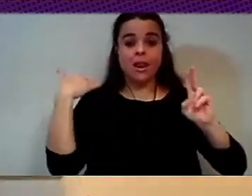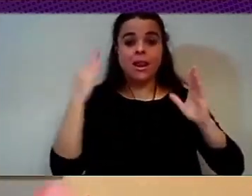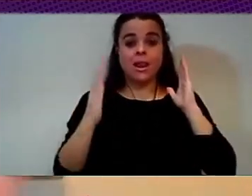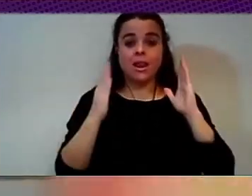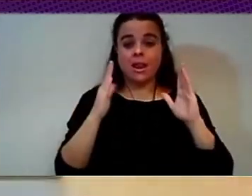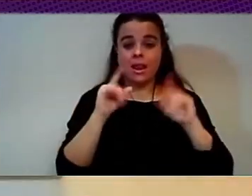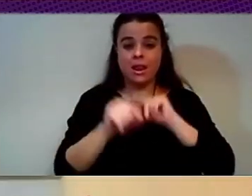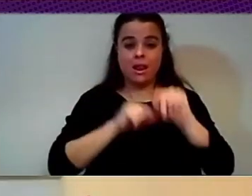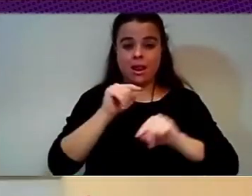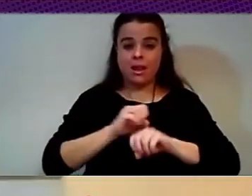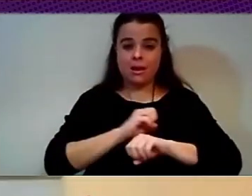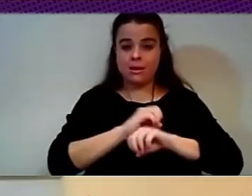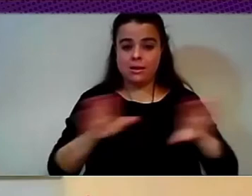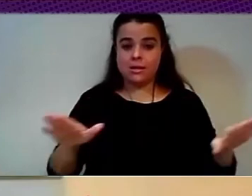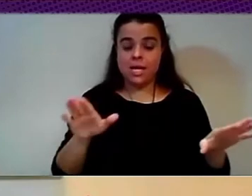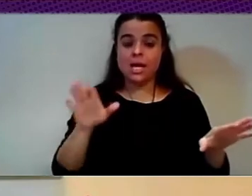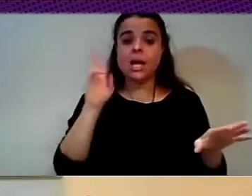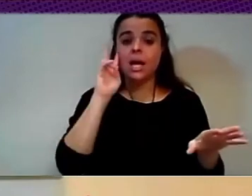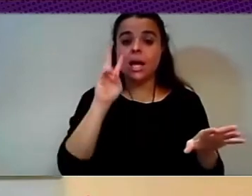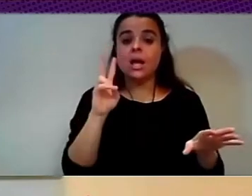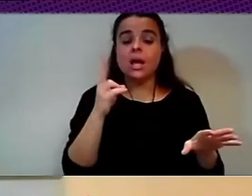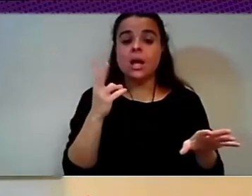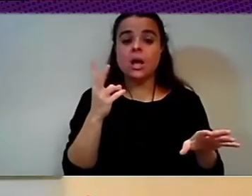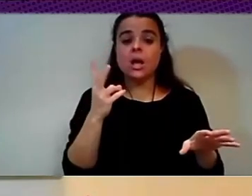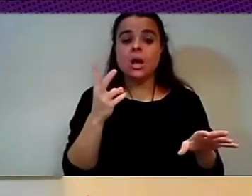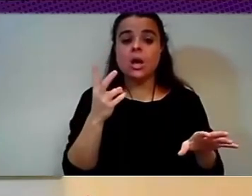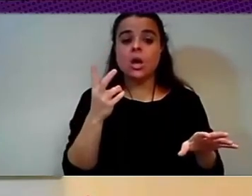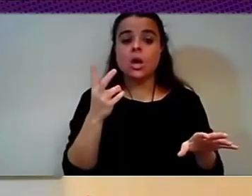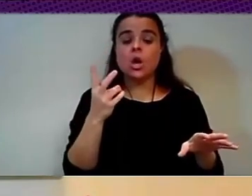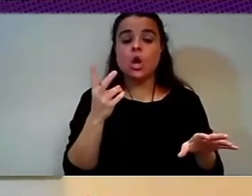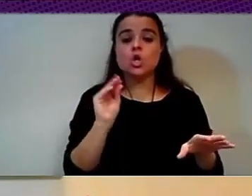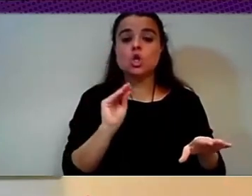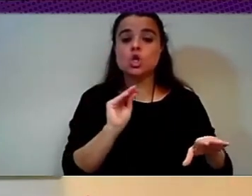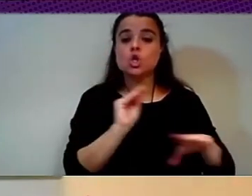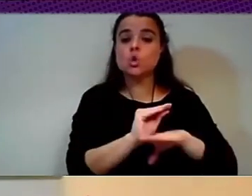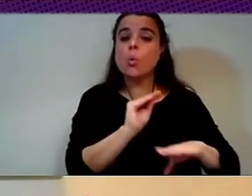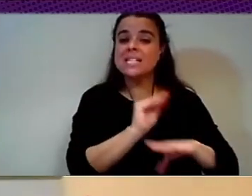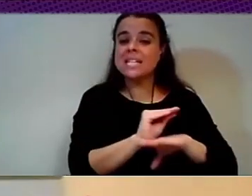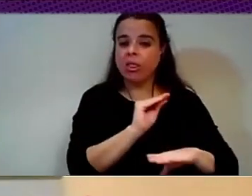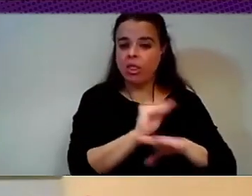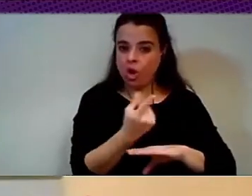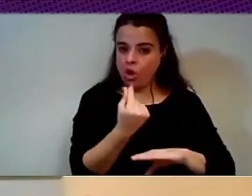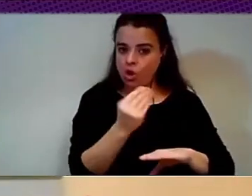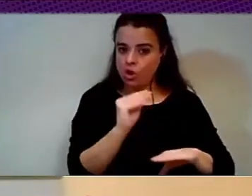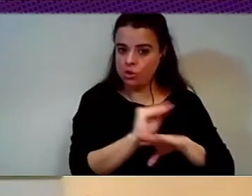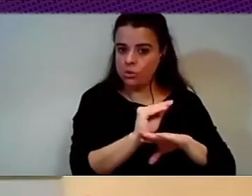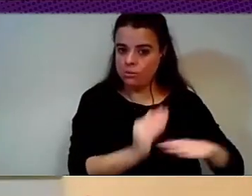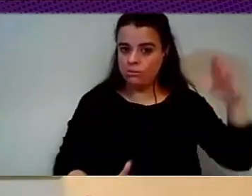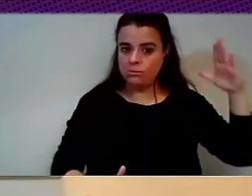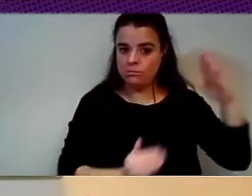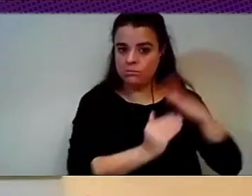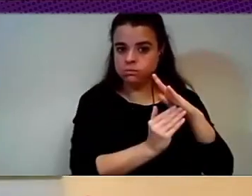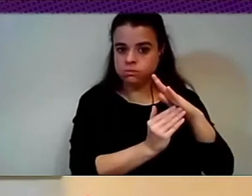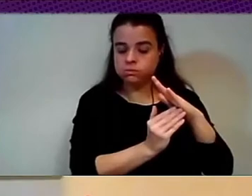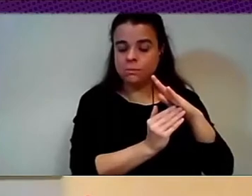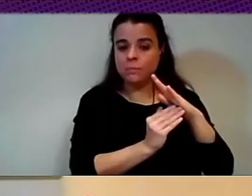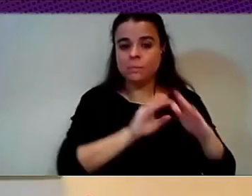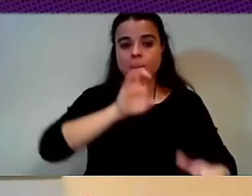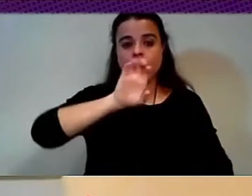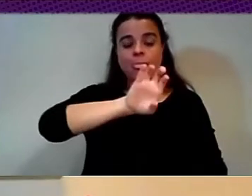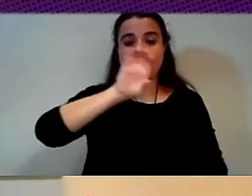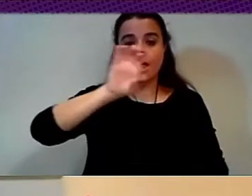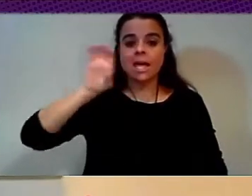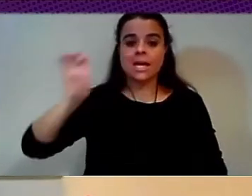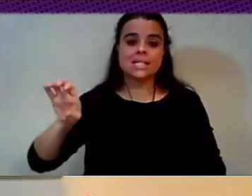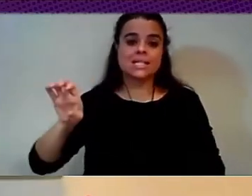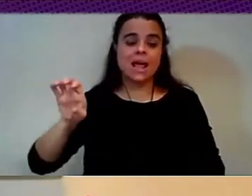States are entering into the states. I mean, they are taking equity inside the main strategic companies. They are blocking